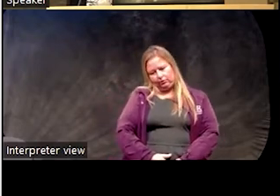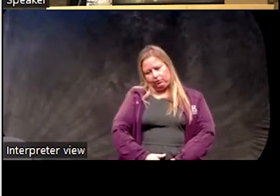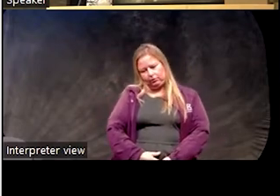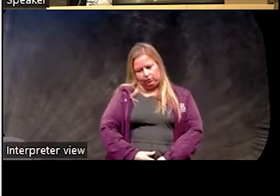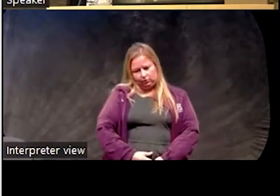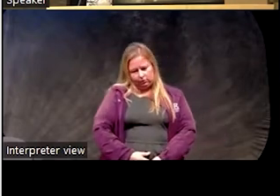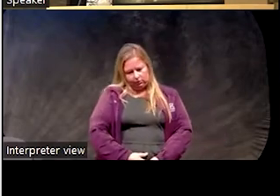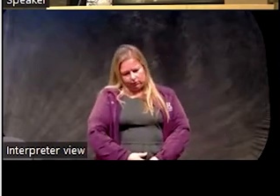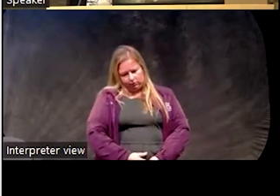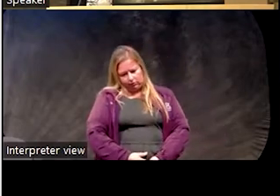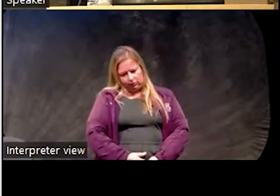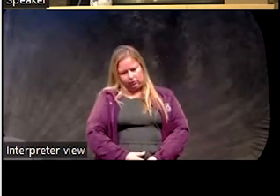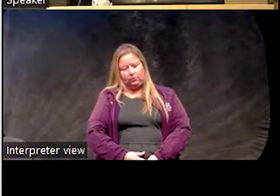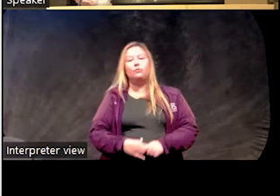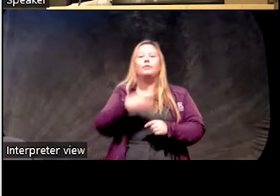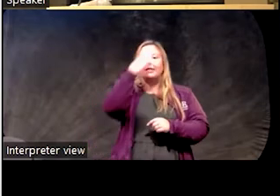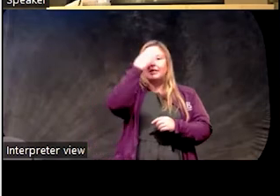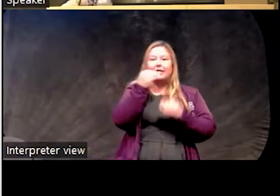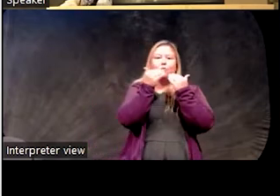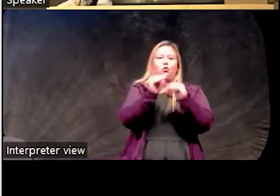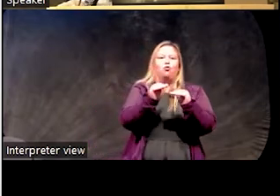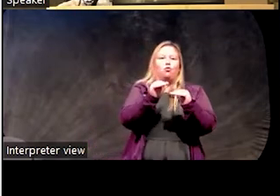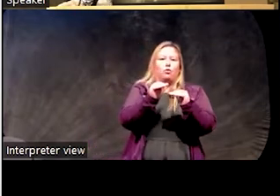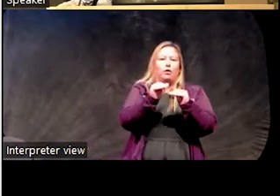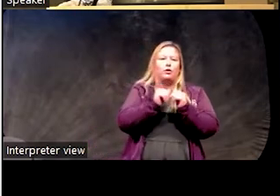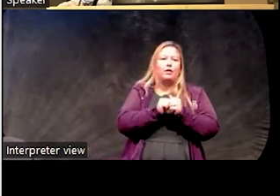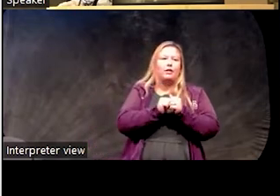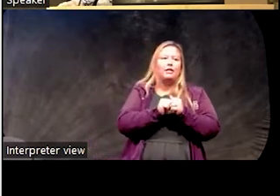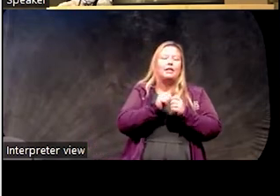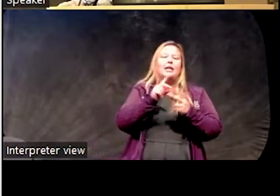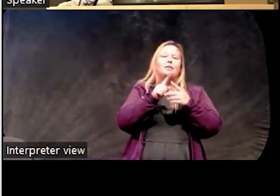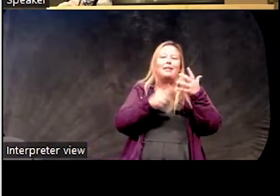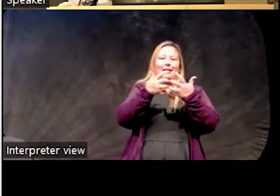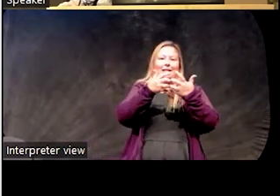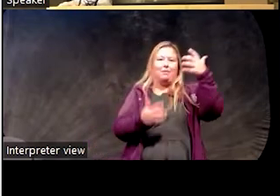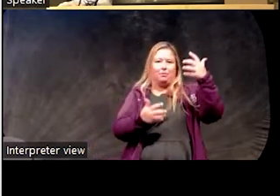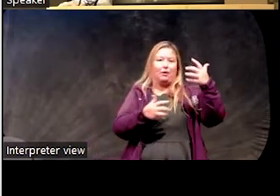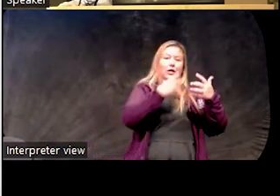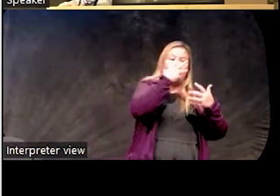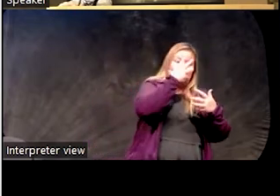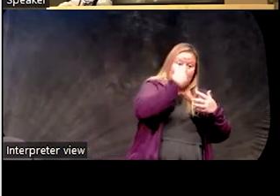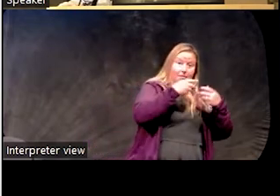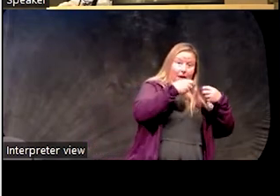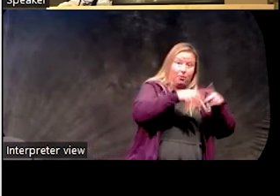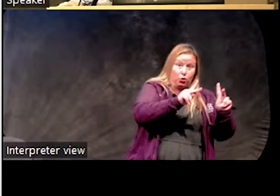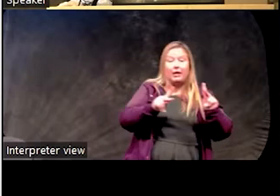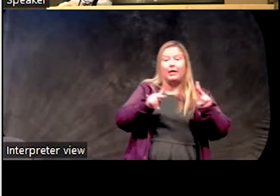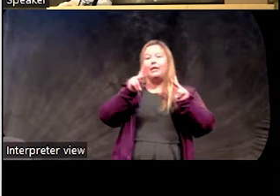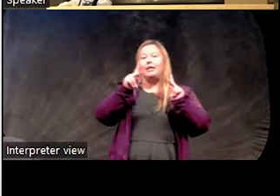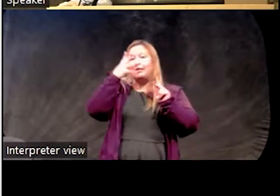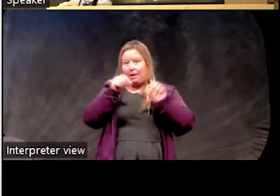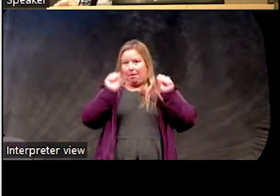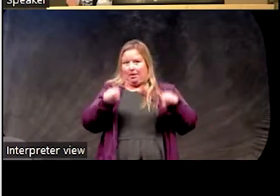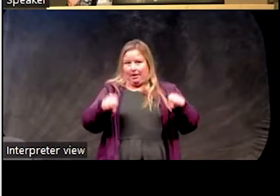So sleep restriction, it's based on a mismatch between sleep opportunity and sleep ability. So let's say a person